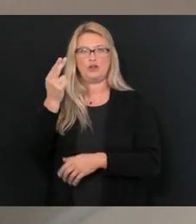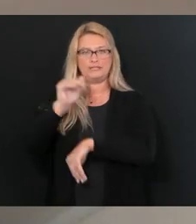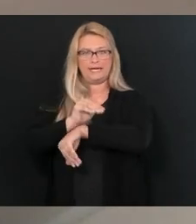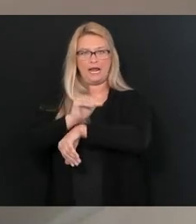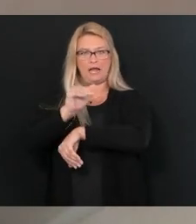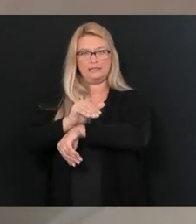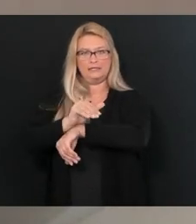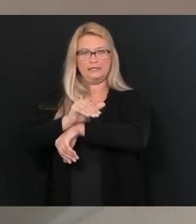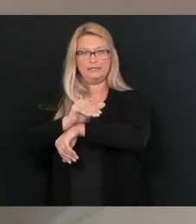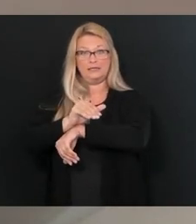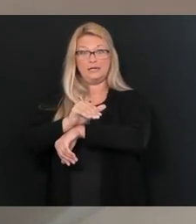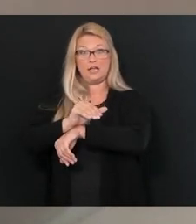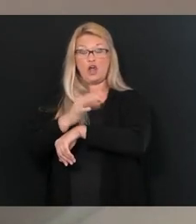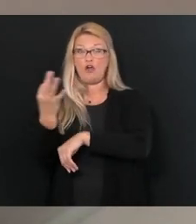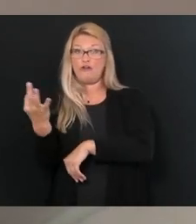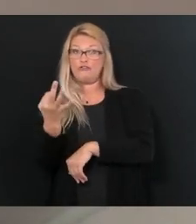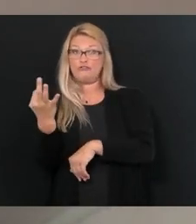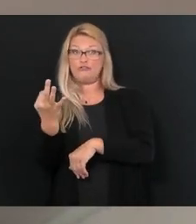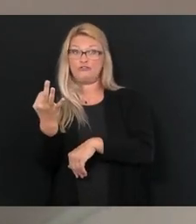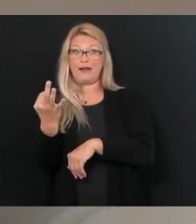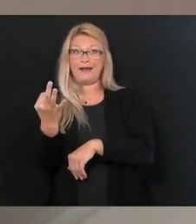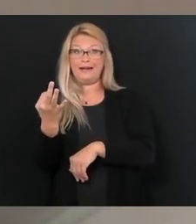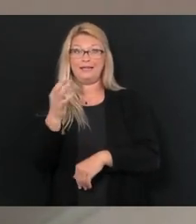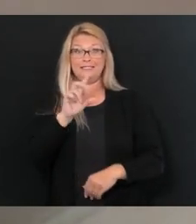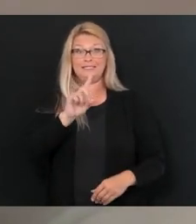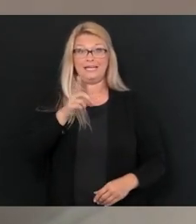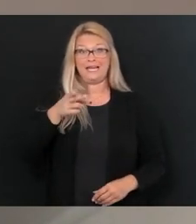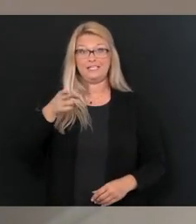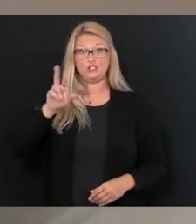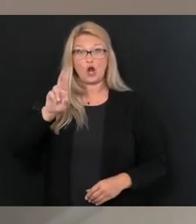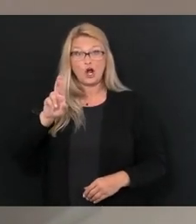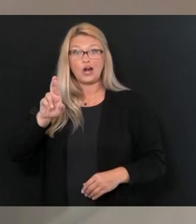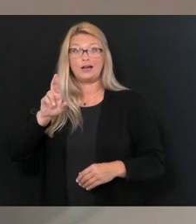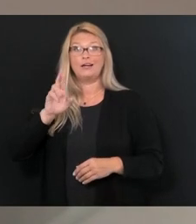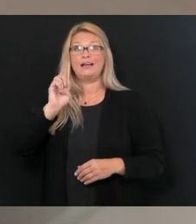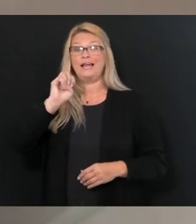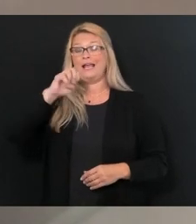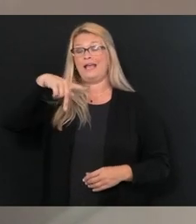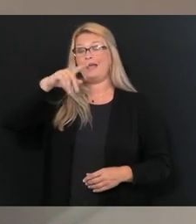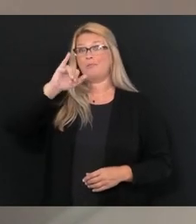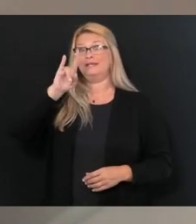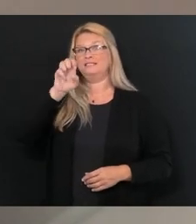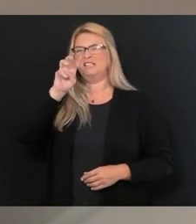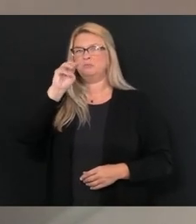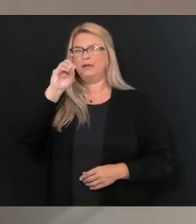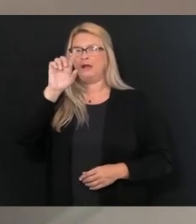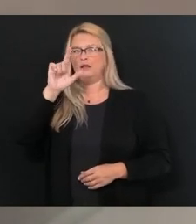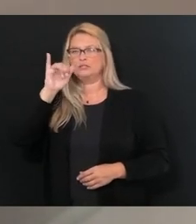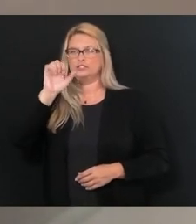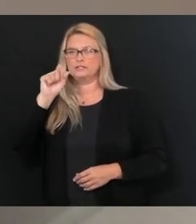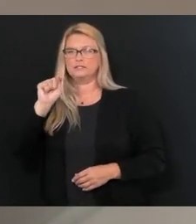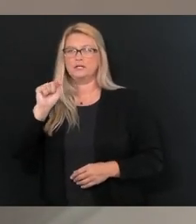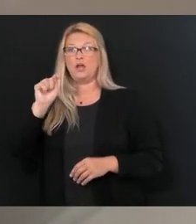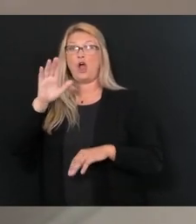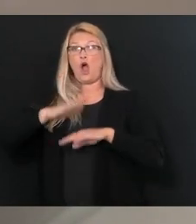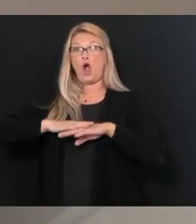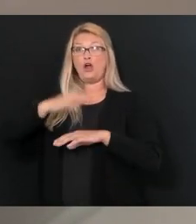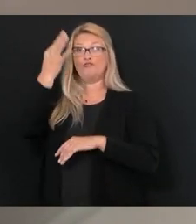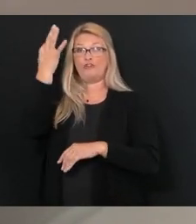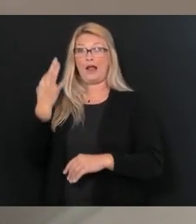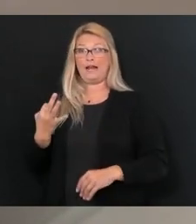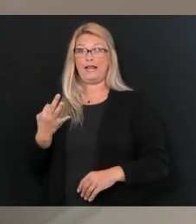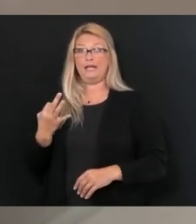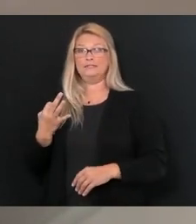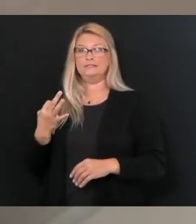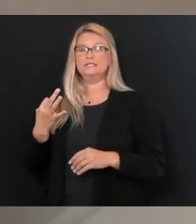Friday, we're spending our DHHR colleagues and epidemiologists are spending Friday checking every bit of